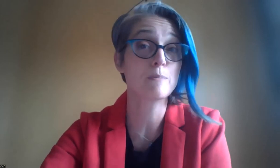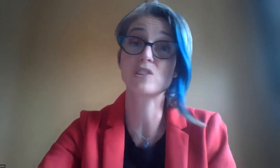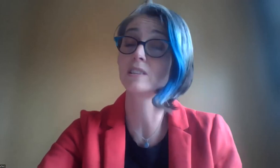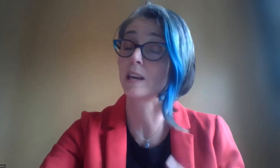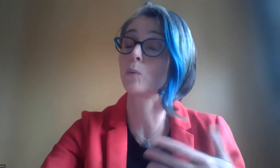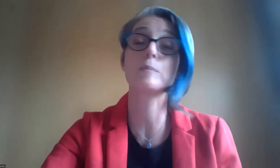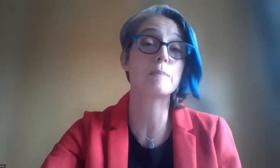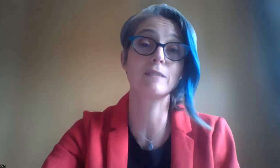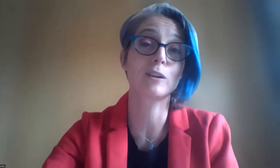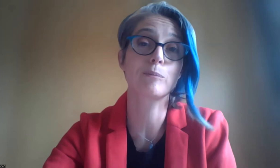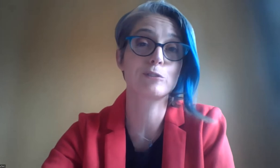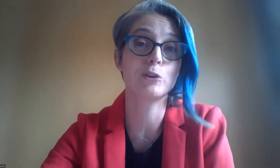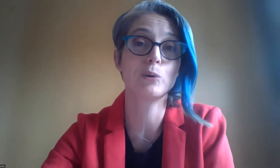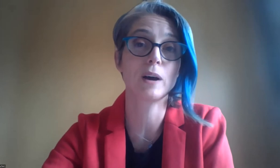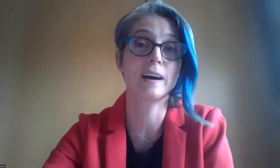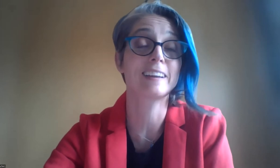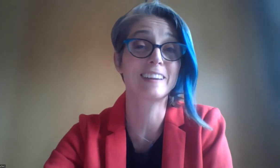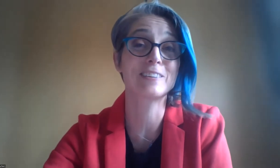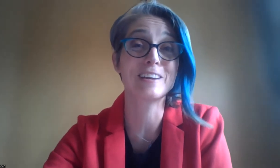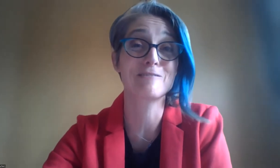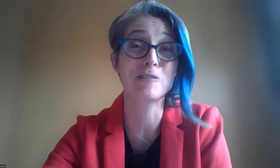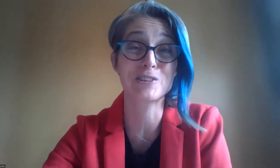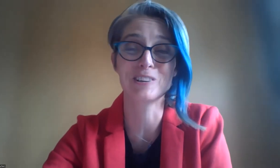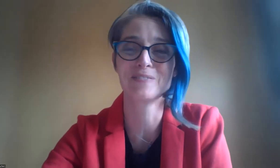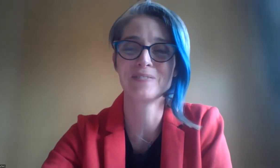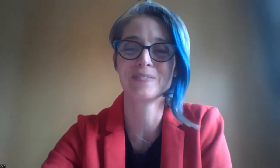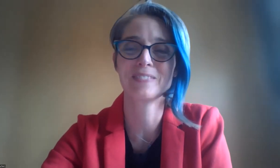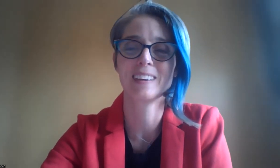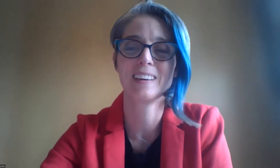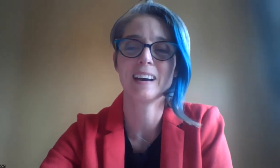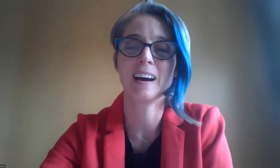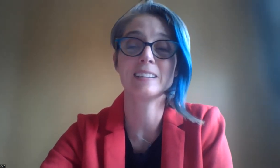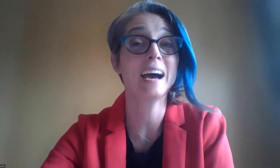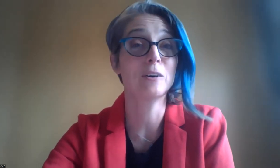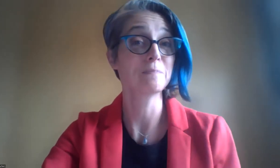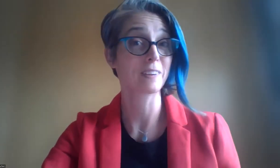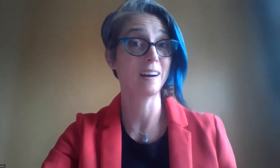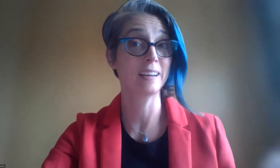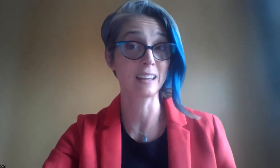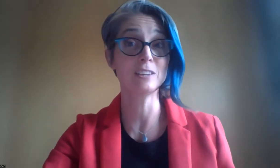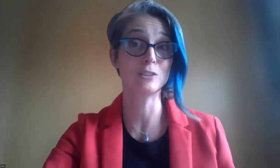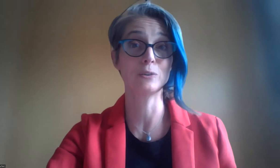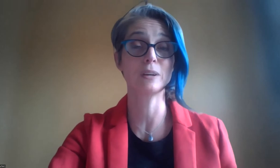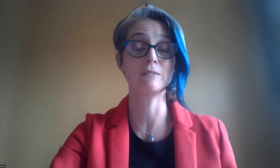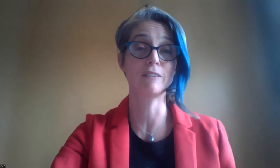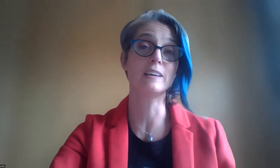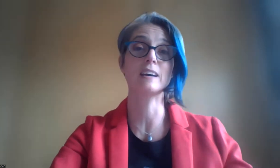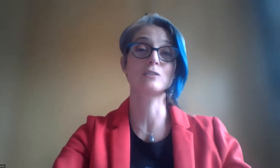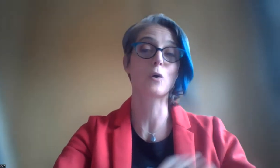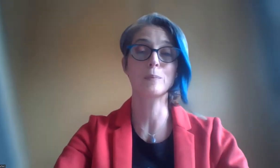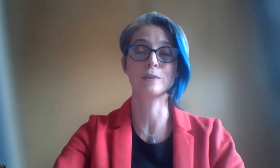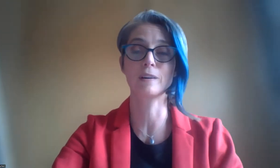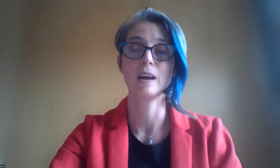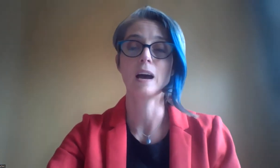the information today will be made available to you at a later date for sure. Now I'd like to invite